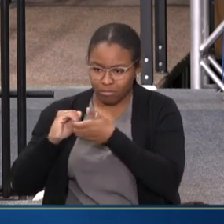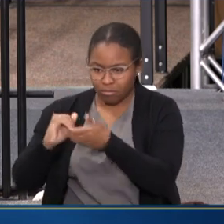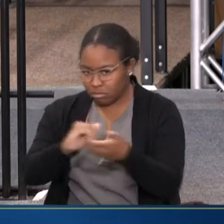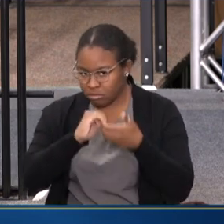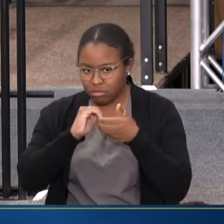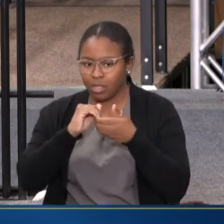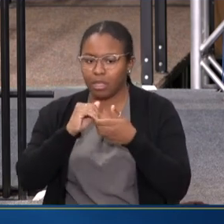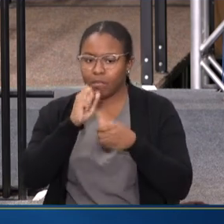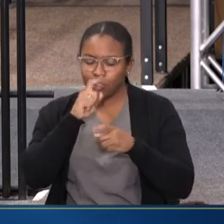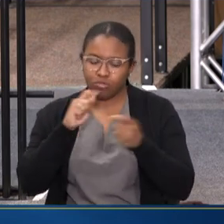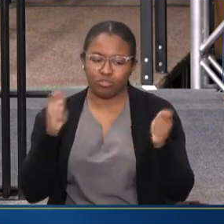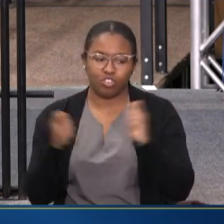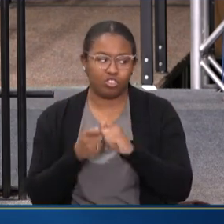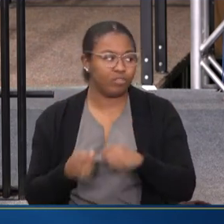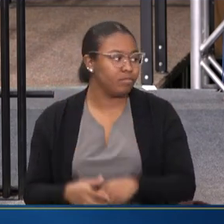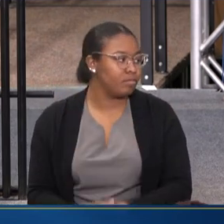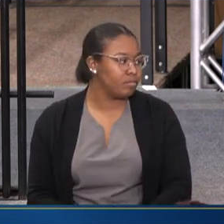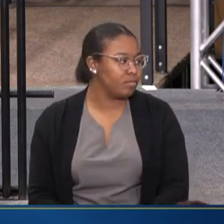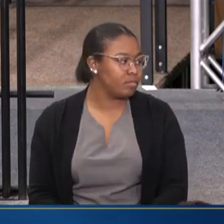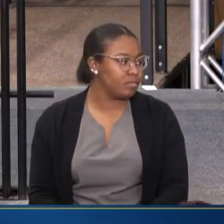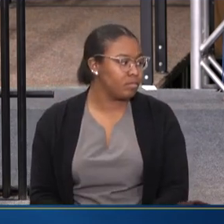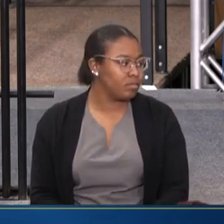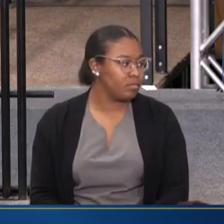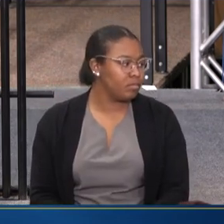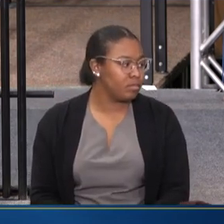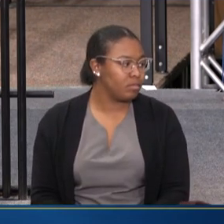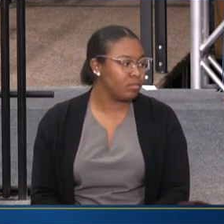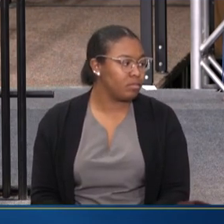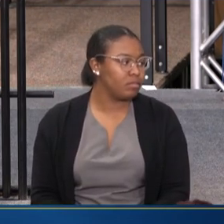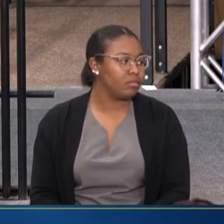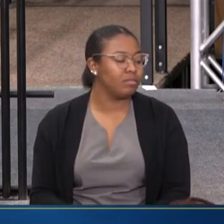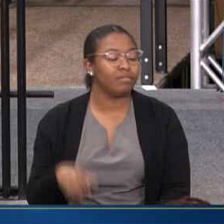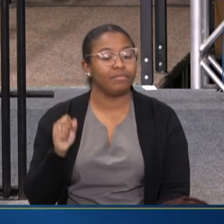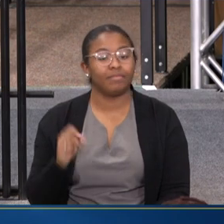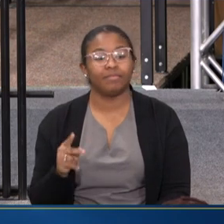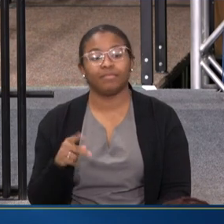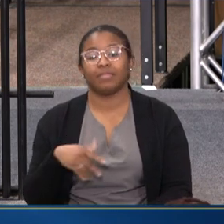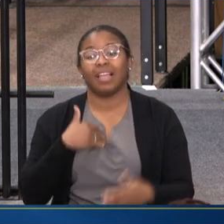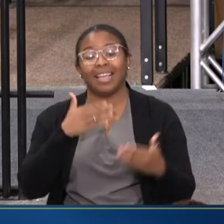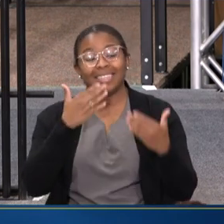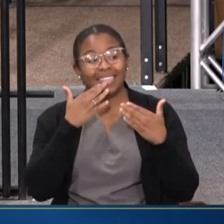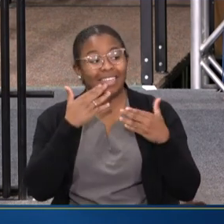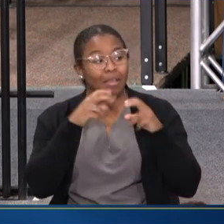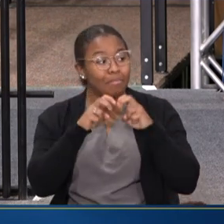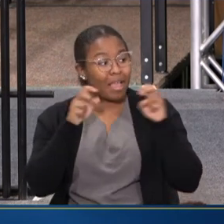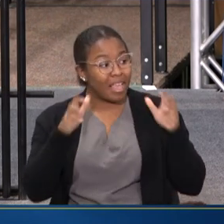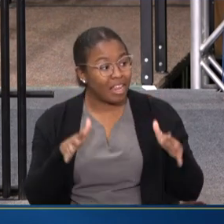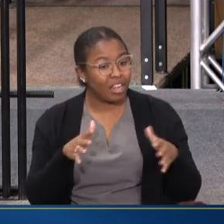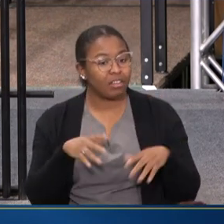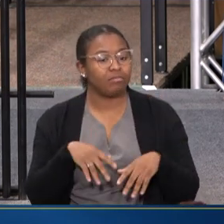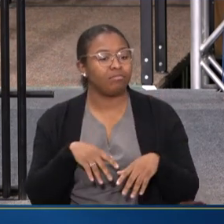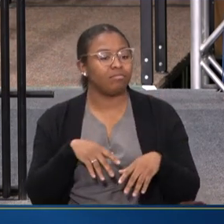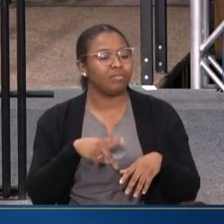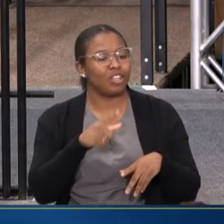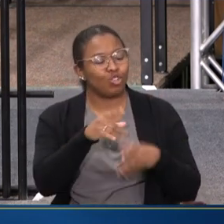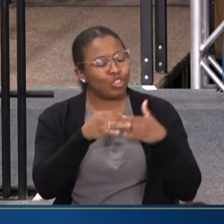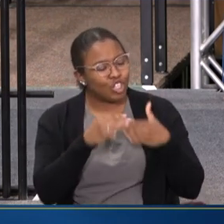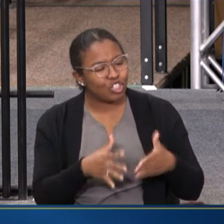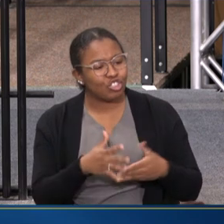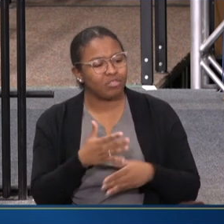TO MAKE CHANGE. THANK YOU. WELL, I WANT TO THANK OUR PANELISTS, THANK YOU FOR THE LEADERSHIP THAT YOU'RE